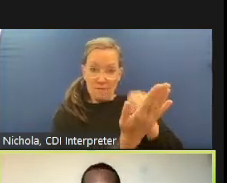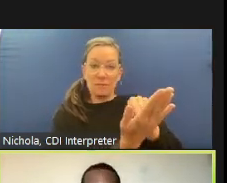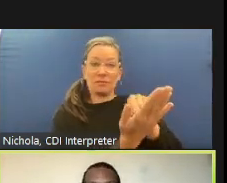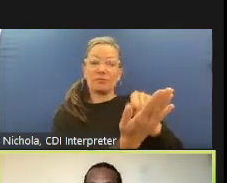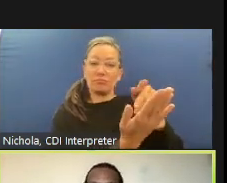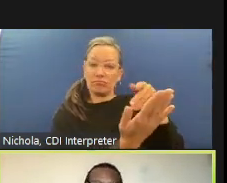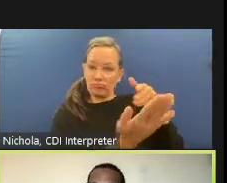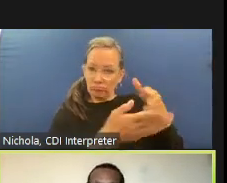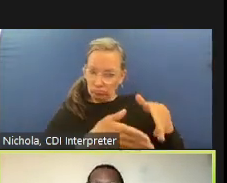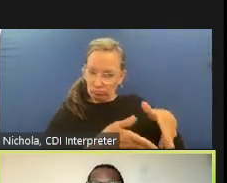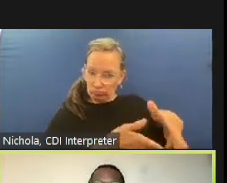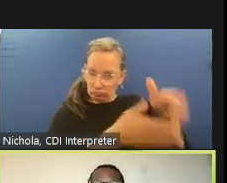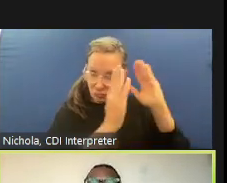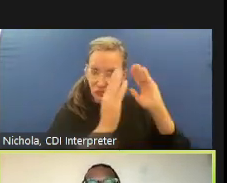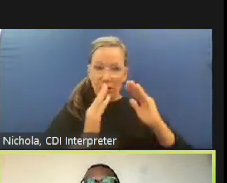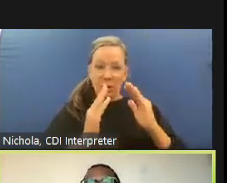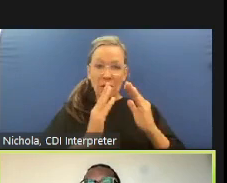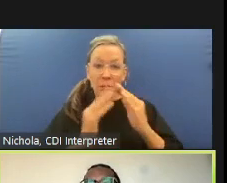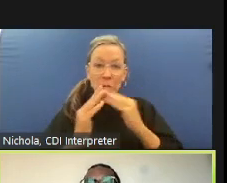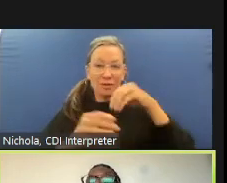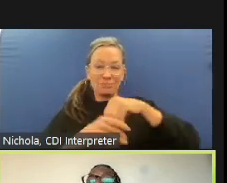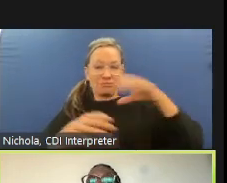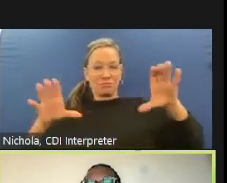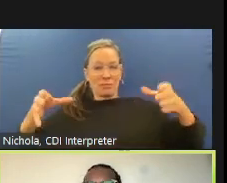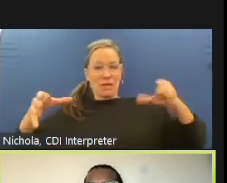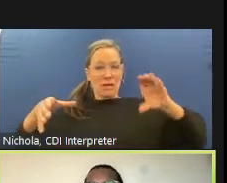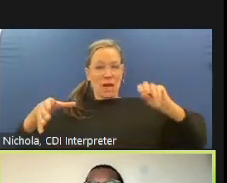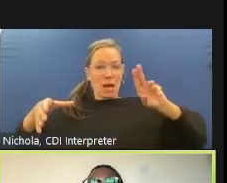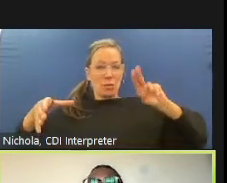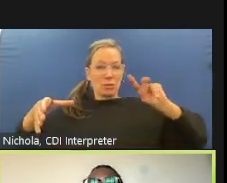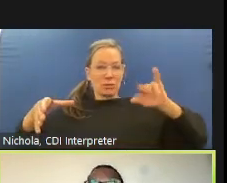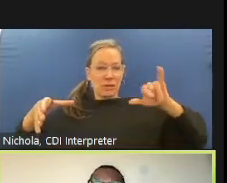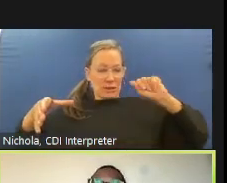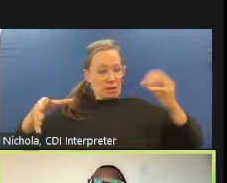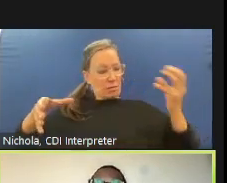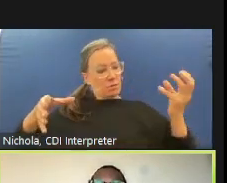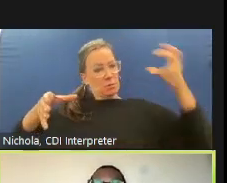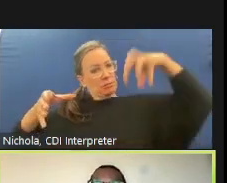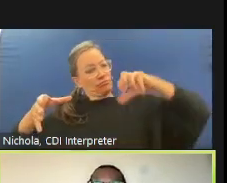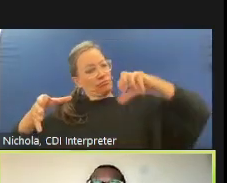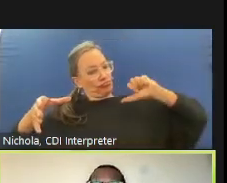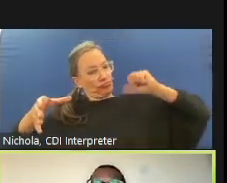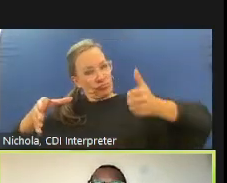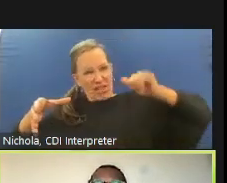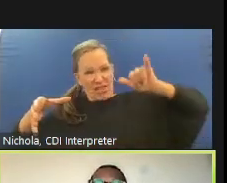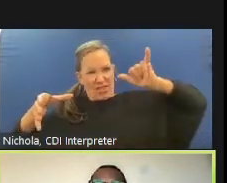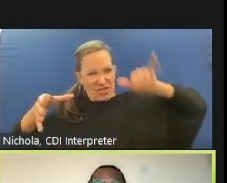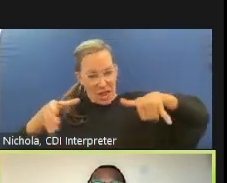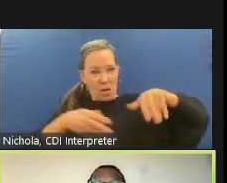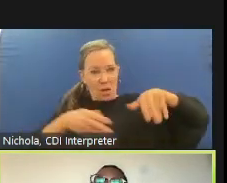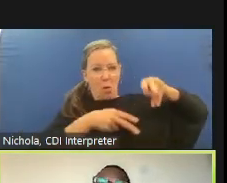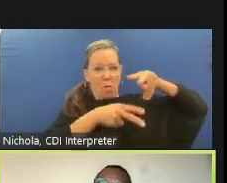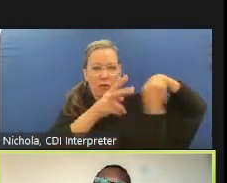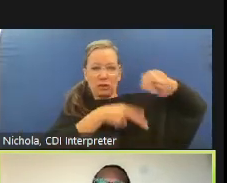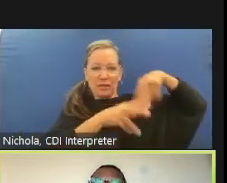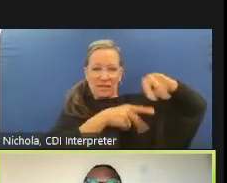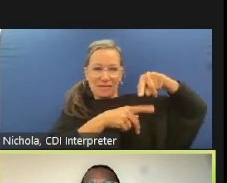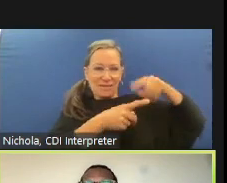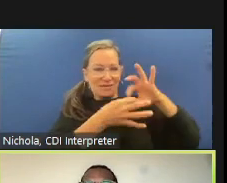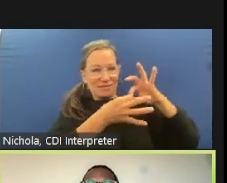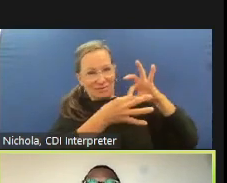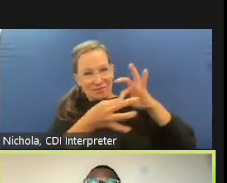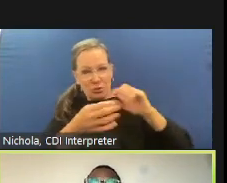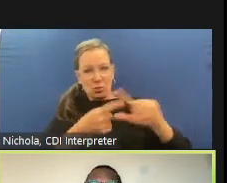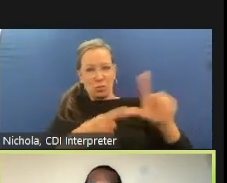you can depend on the law says this and the law says that however what we found is for oversight to be truly effective there needs to be